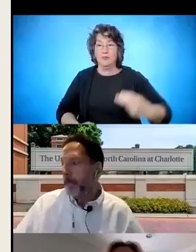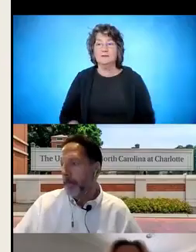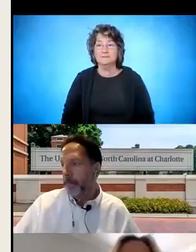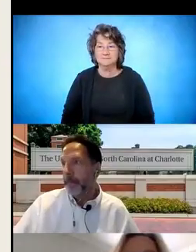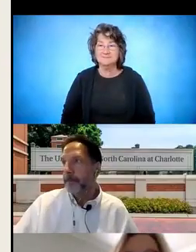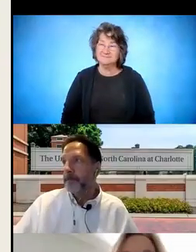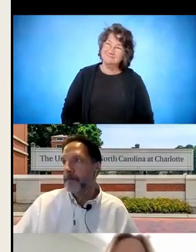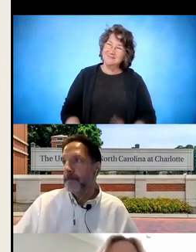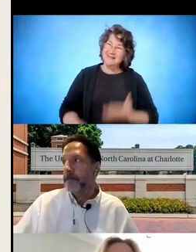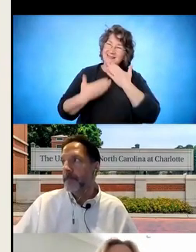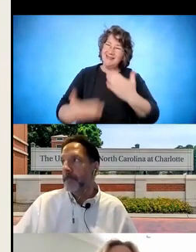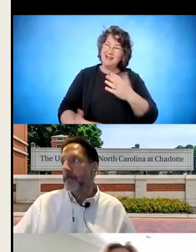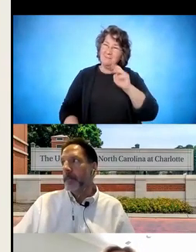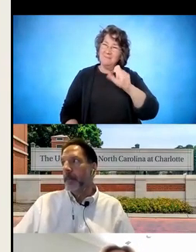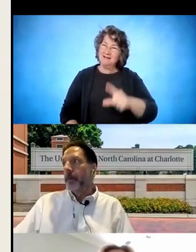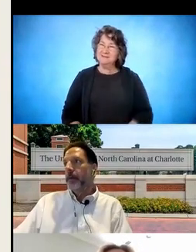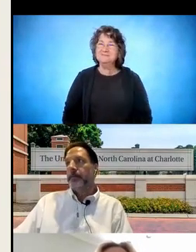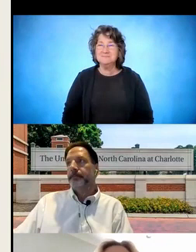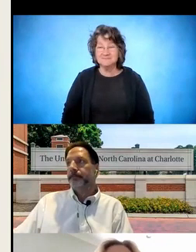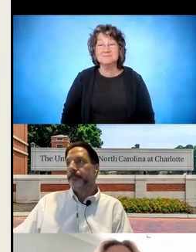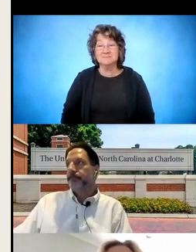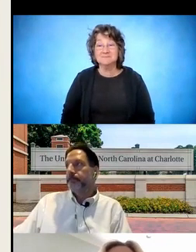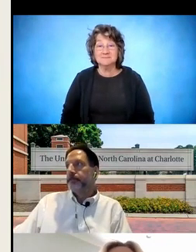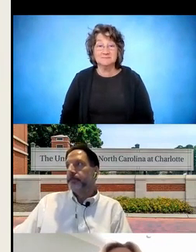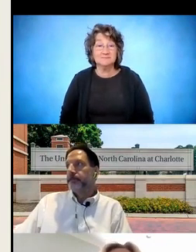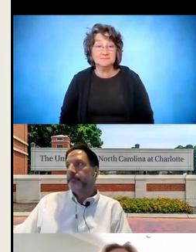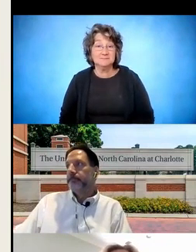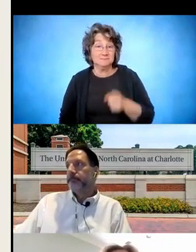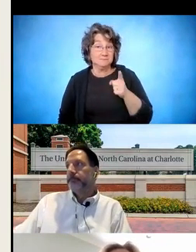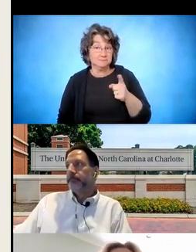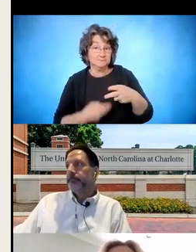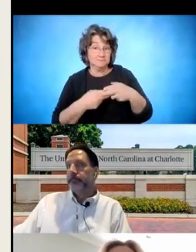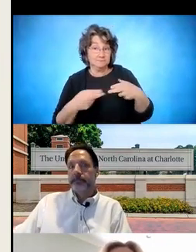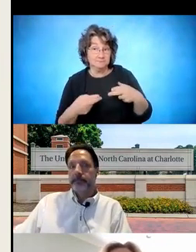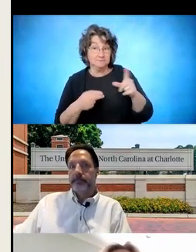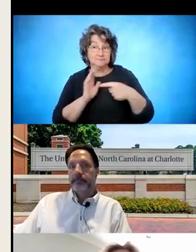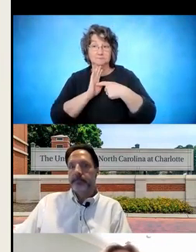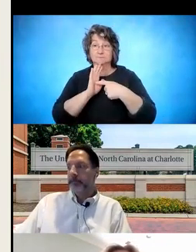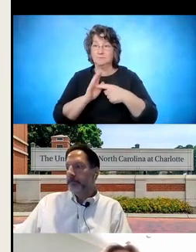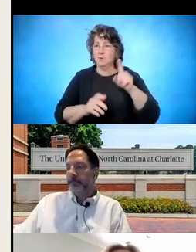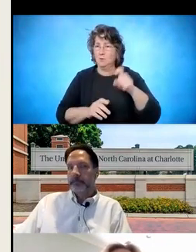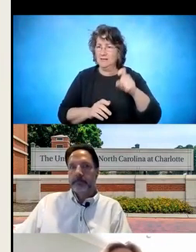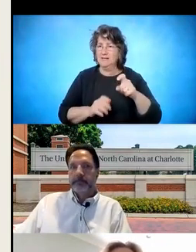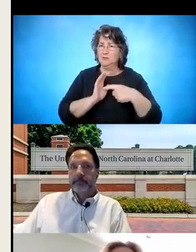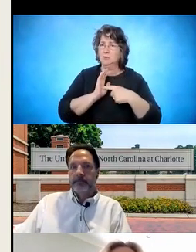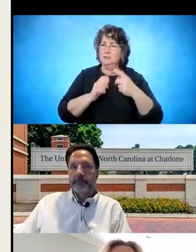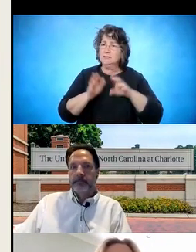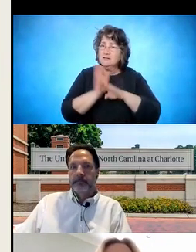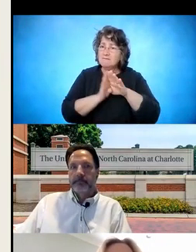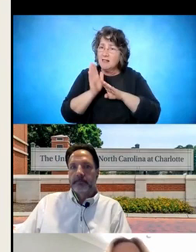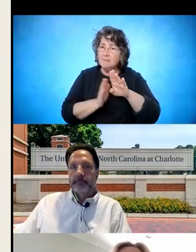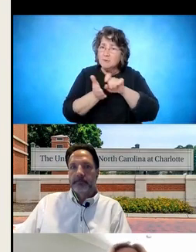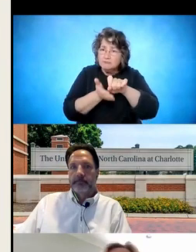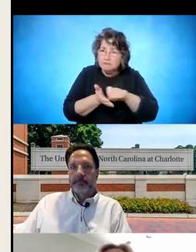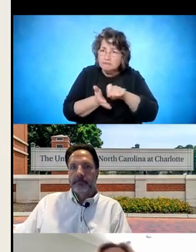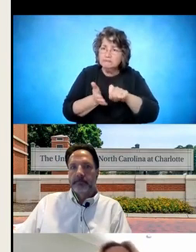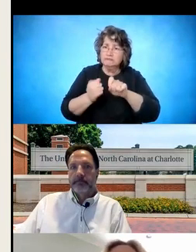All right, thanks Michael. As the dog on the slide is showing, we need to develop and map out a written plan. And as we have worked